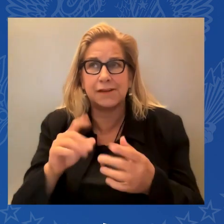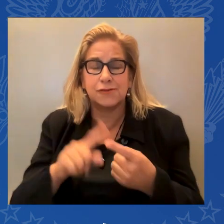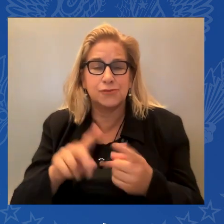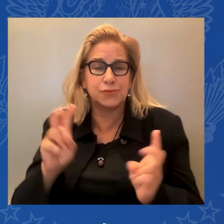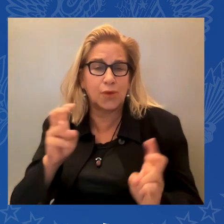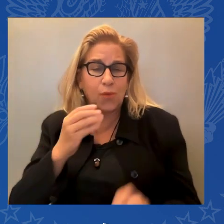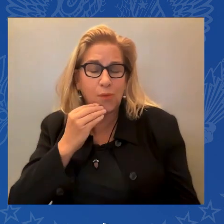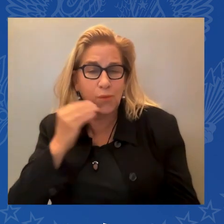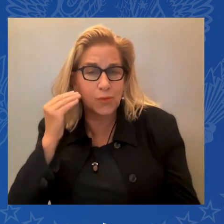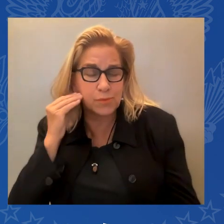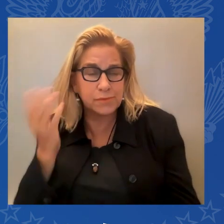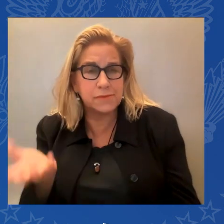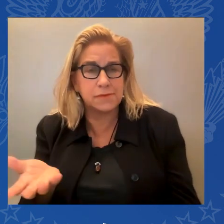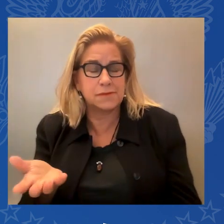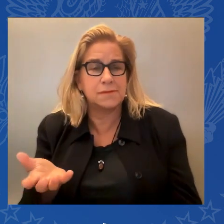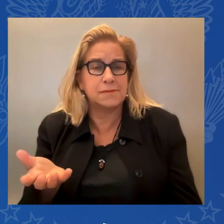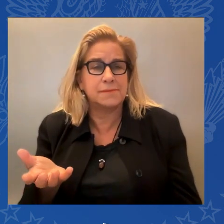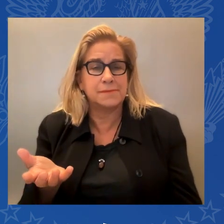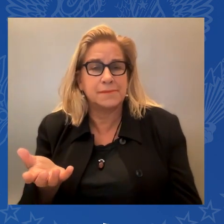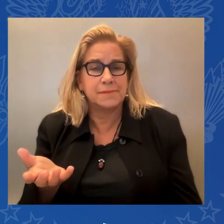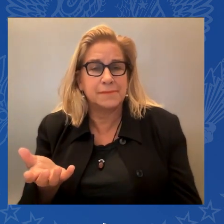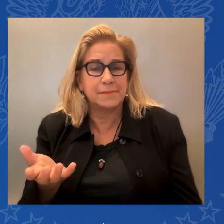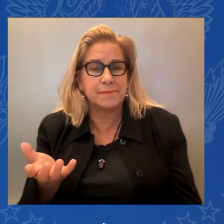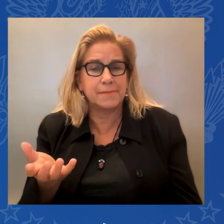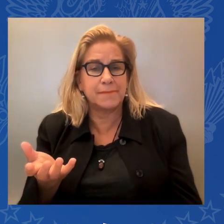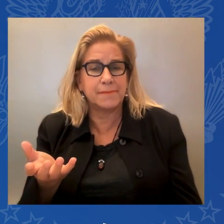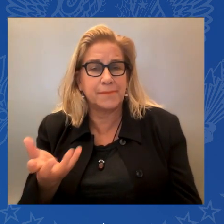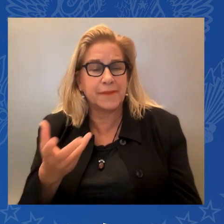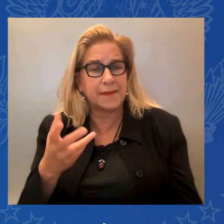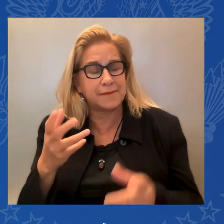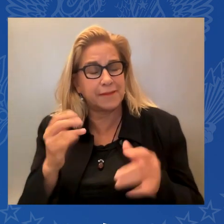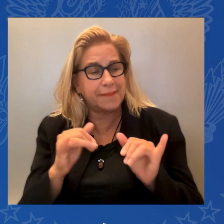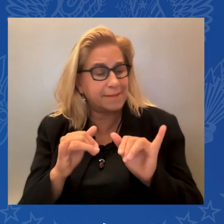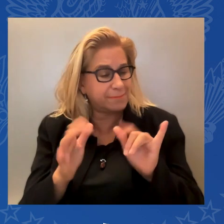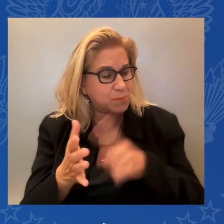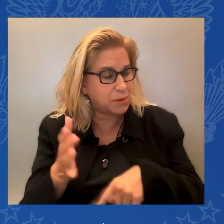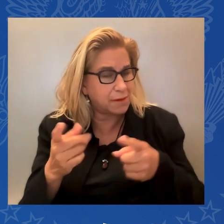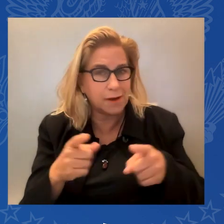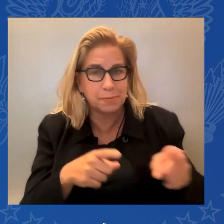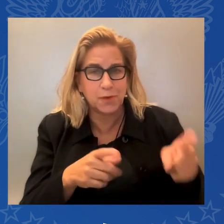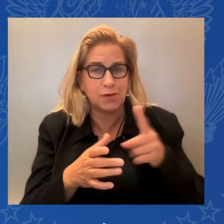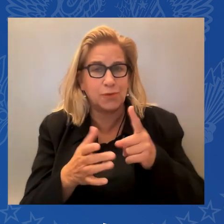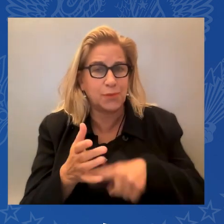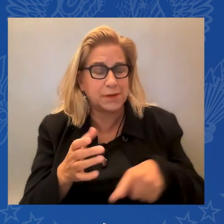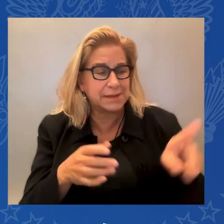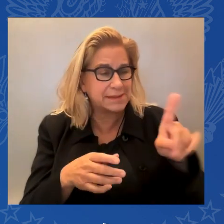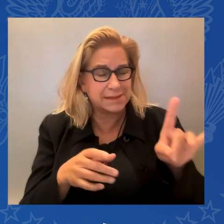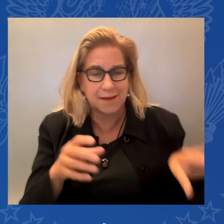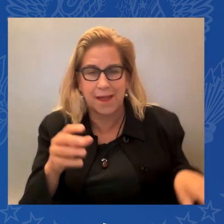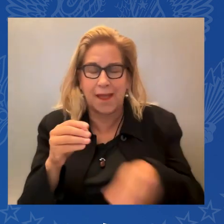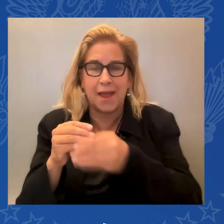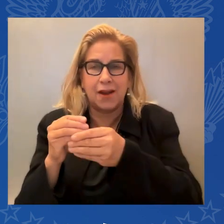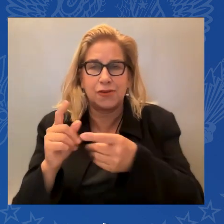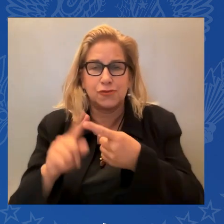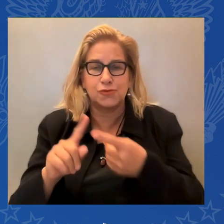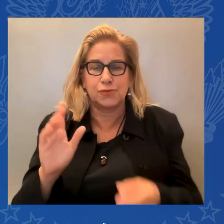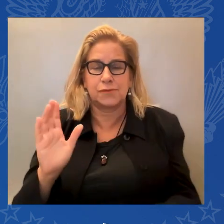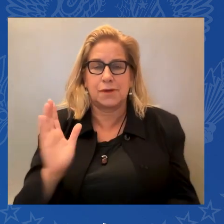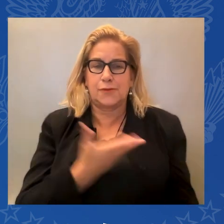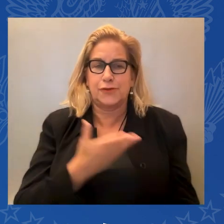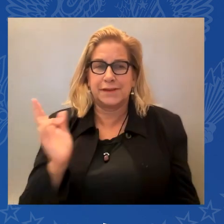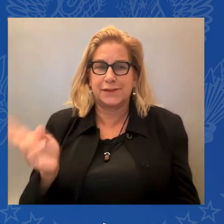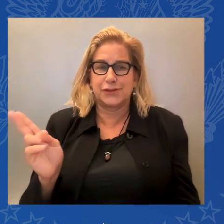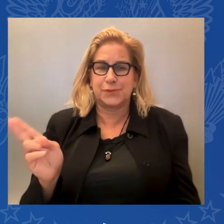is here today. As politicians and poets, as artists and organizers, you